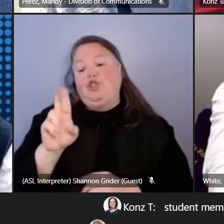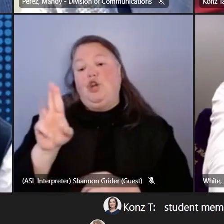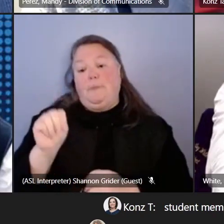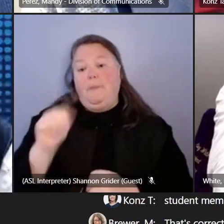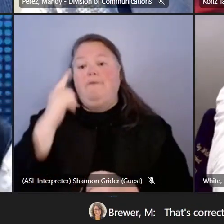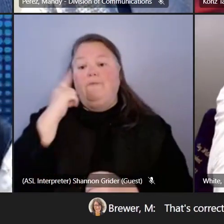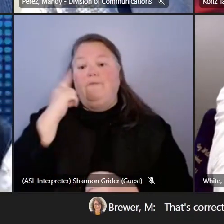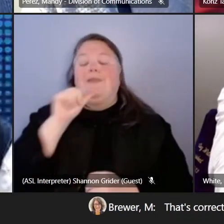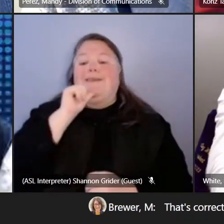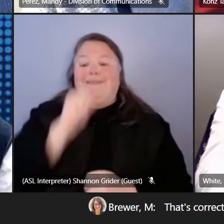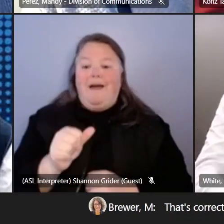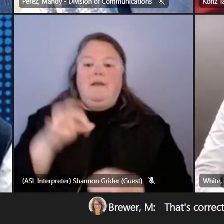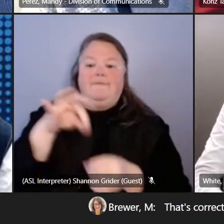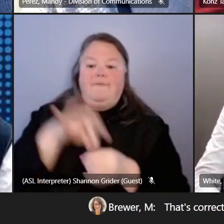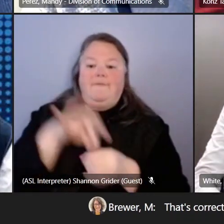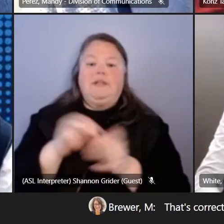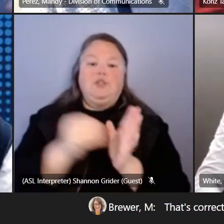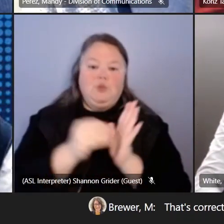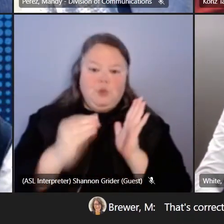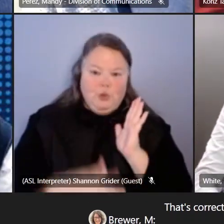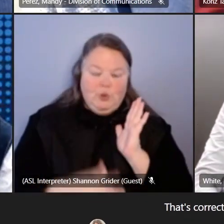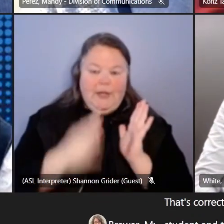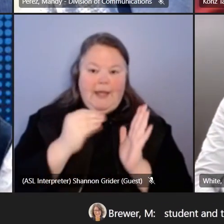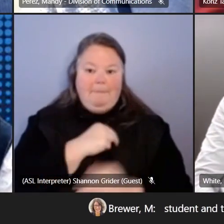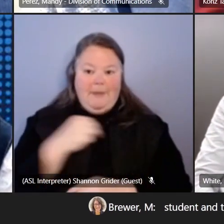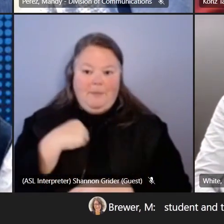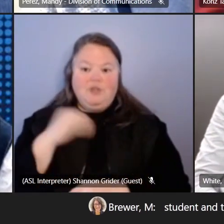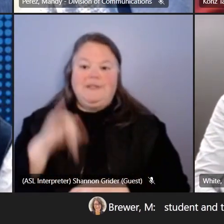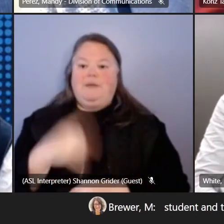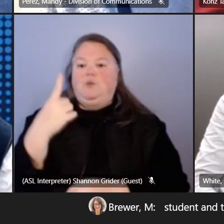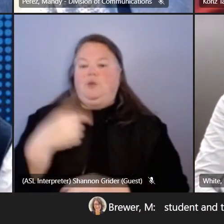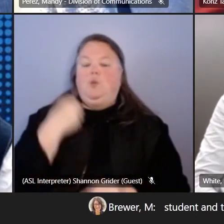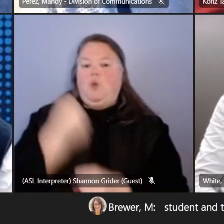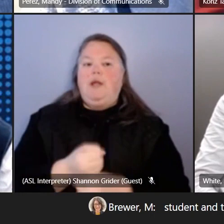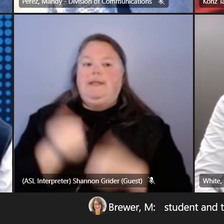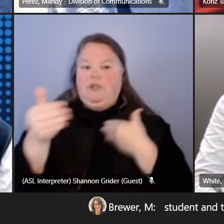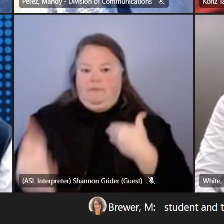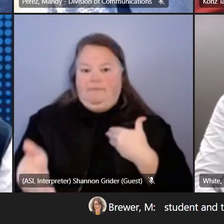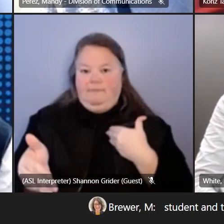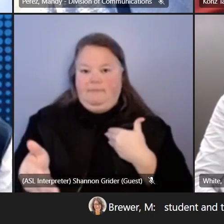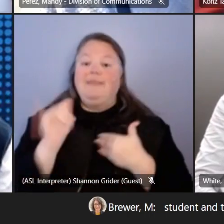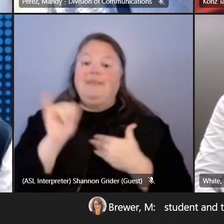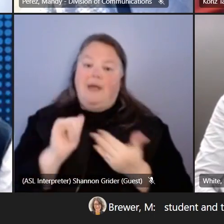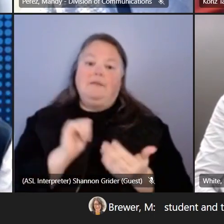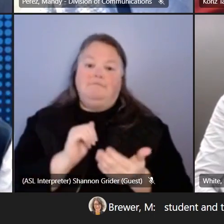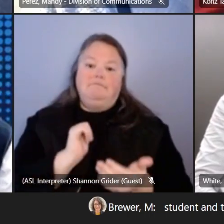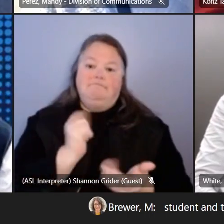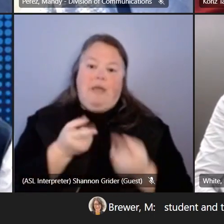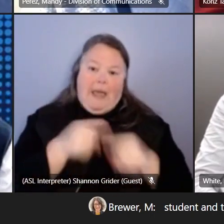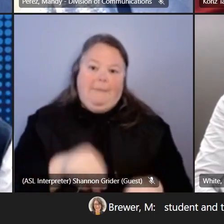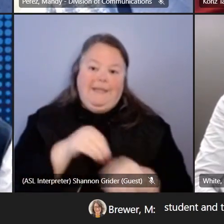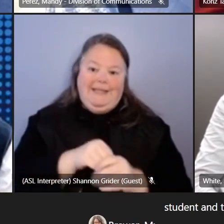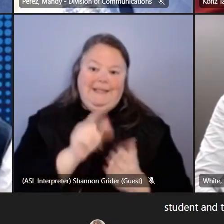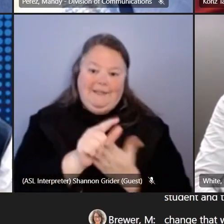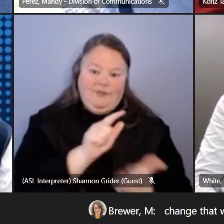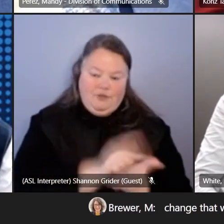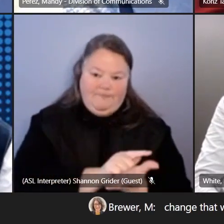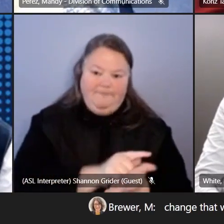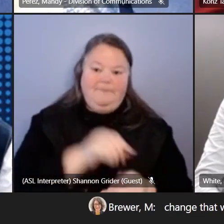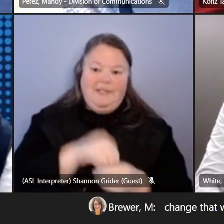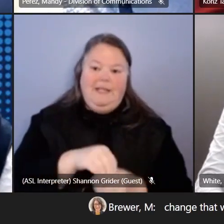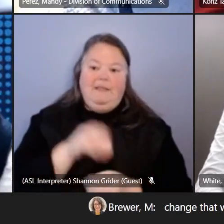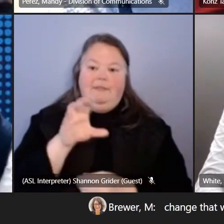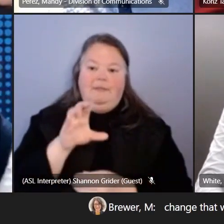student and teacher members is only one year so that was a change that went into place in statute and our accompanying regulations